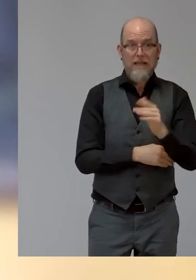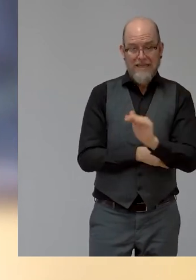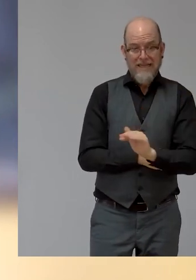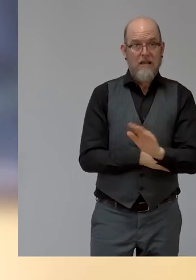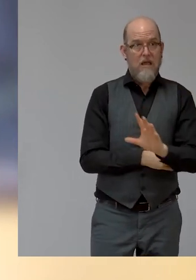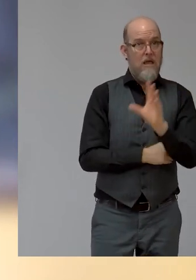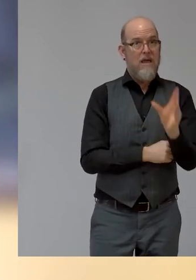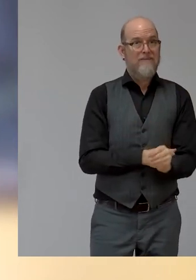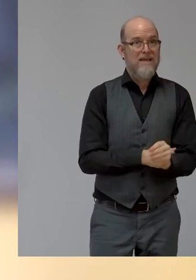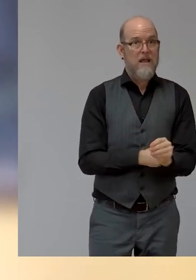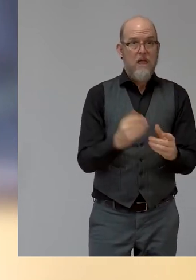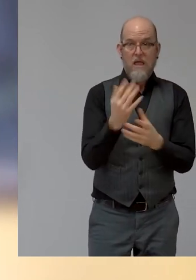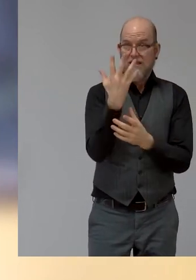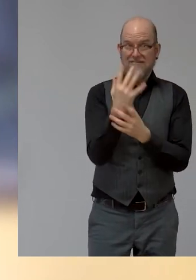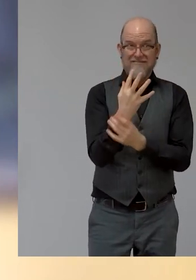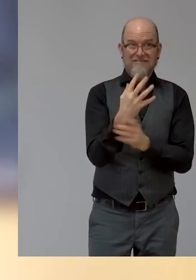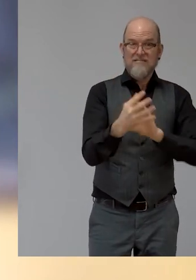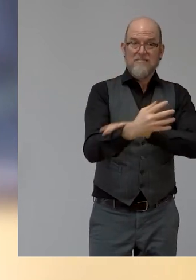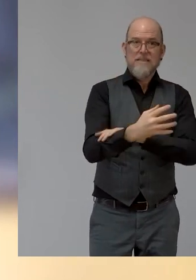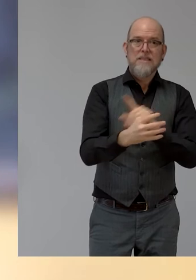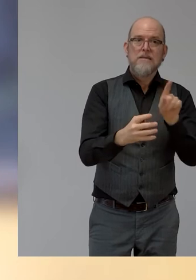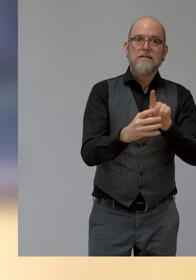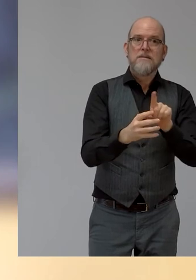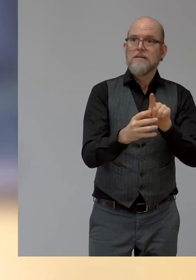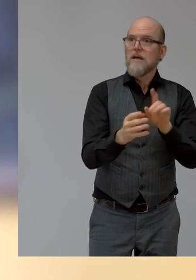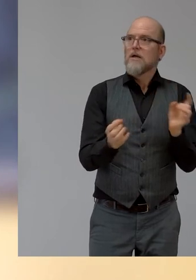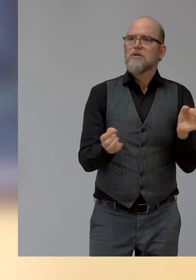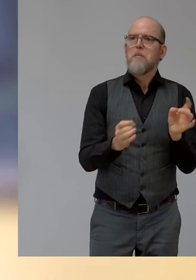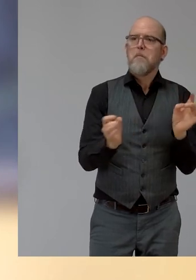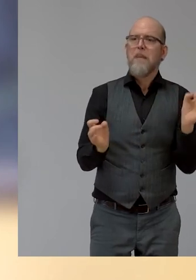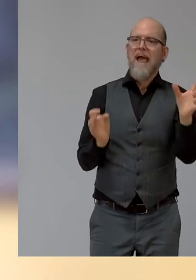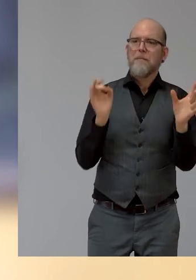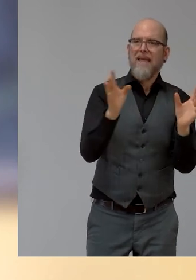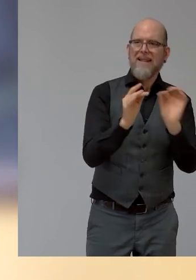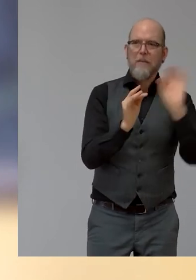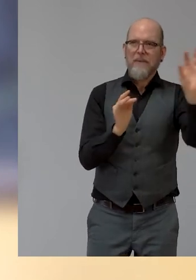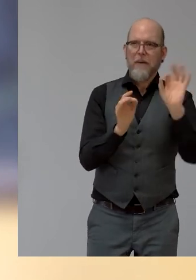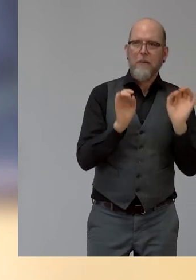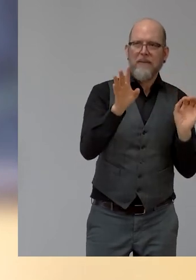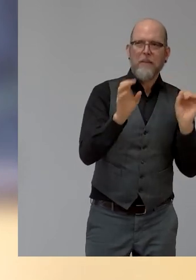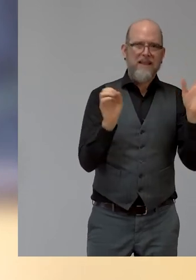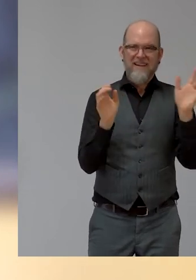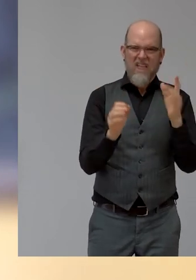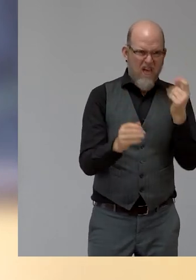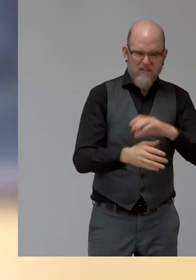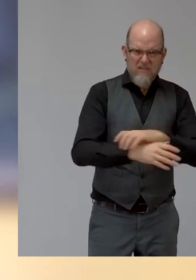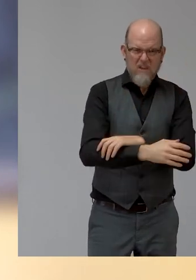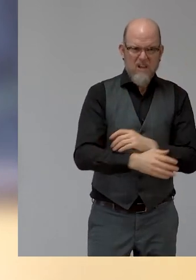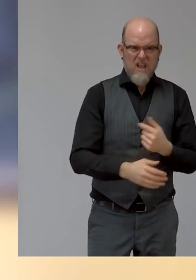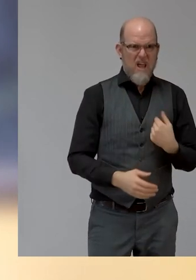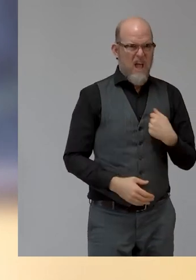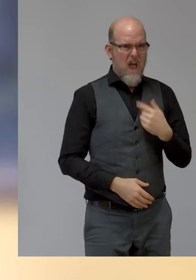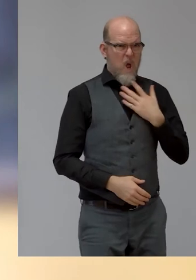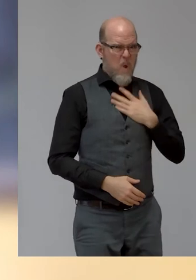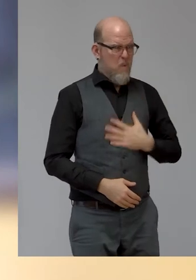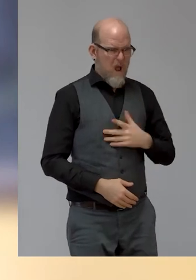unrealistic solutions. People want to look normal. Nobody wants to look like Spider-Man or Iron Man in real life. know,